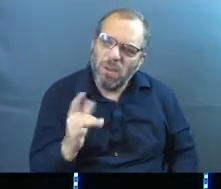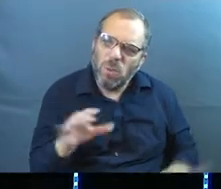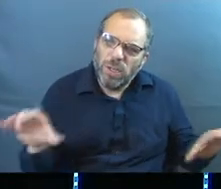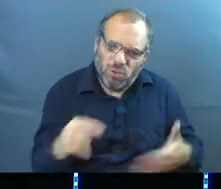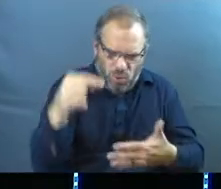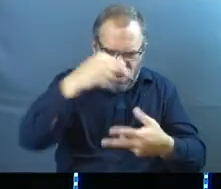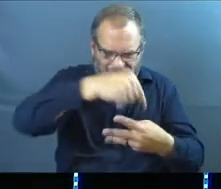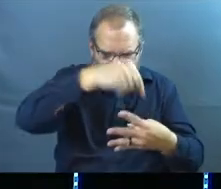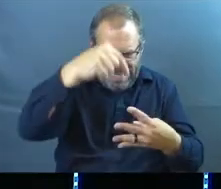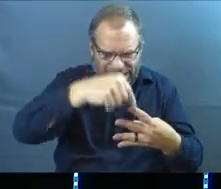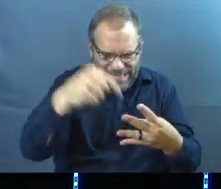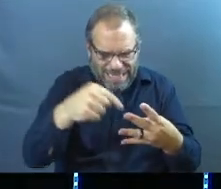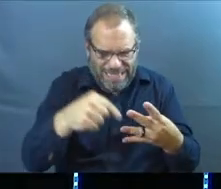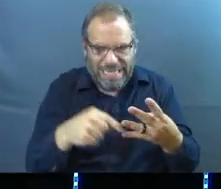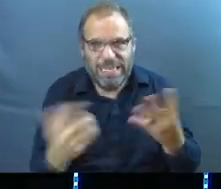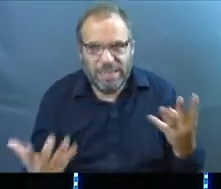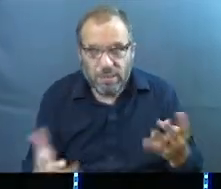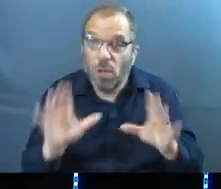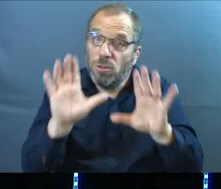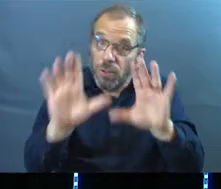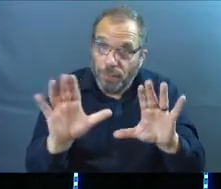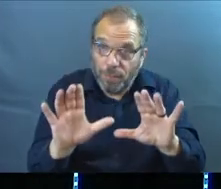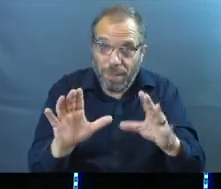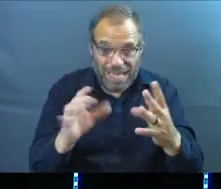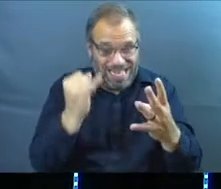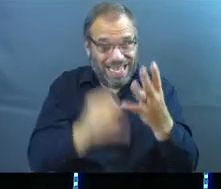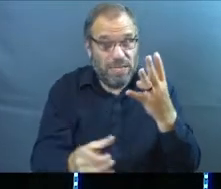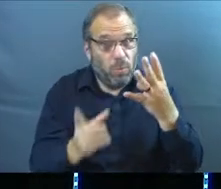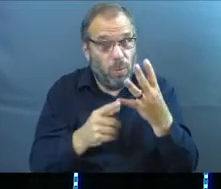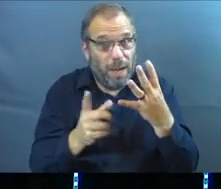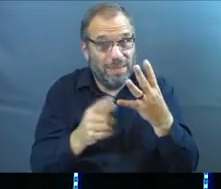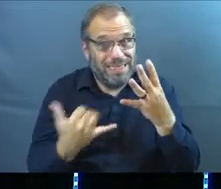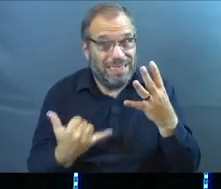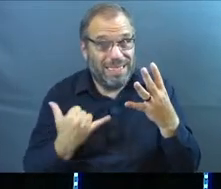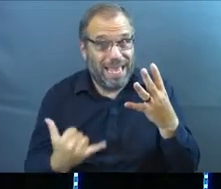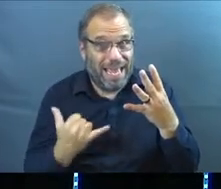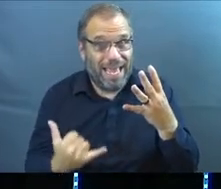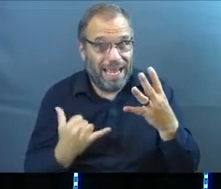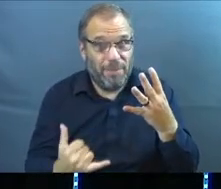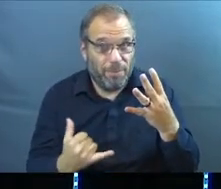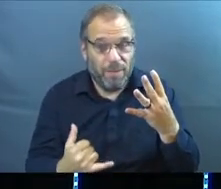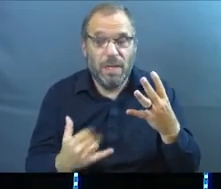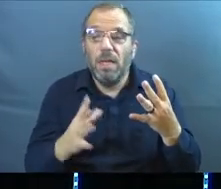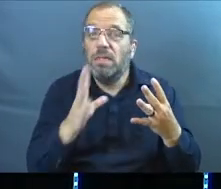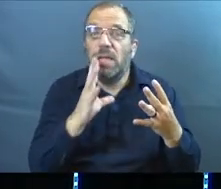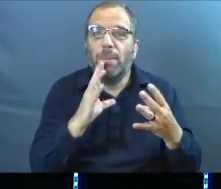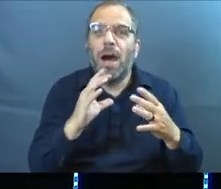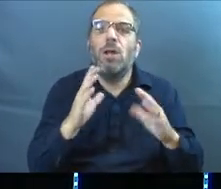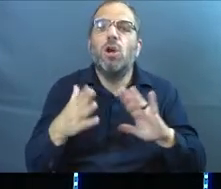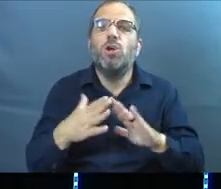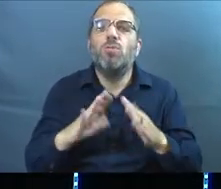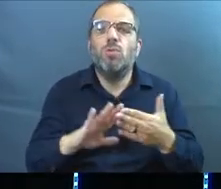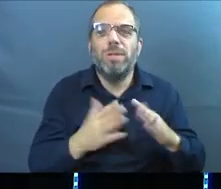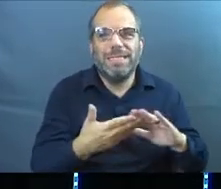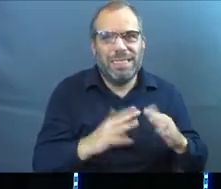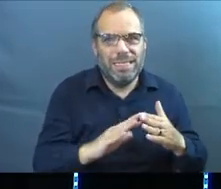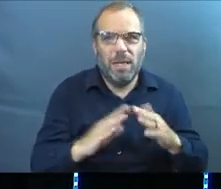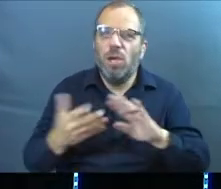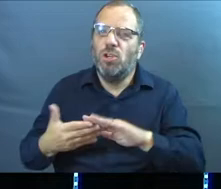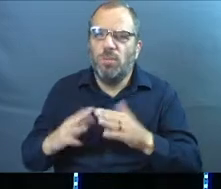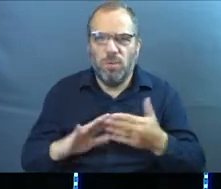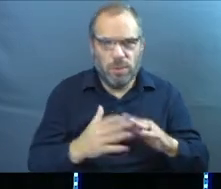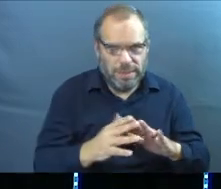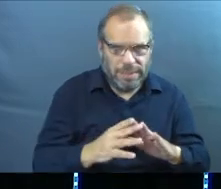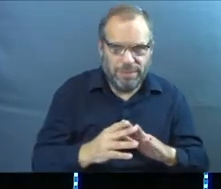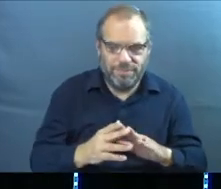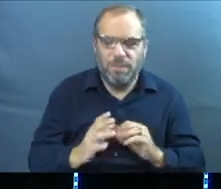do and why we do it in our walk with Jesus. And so we're going to do that one more time today. We're going to talk about some community. I'm just going to let you know, okay? Some